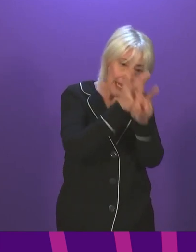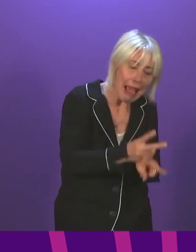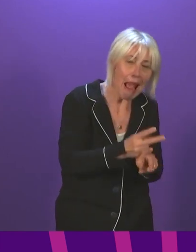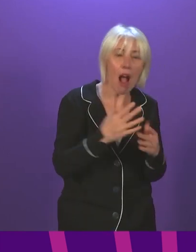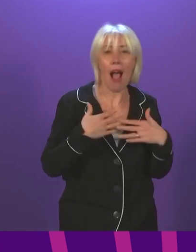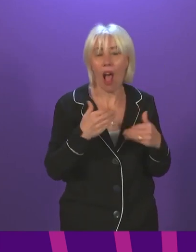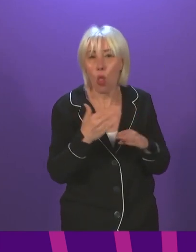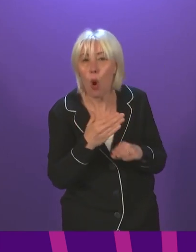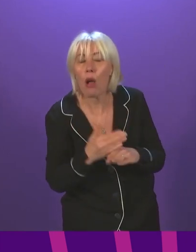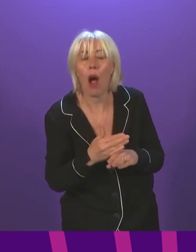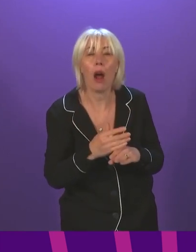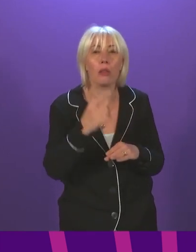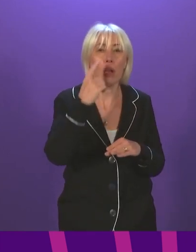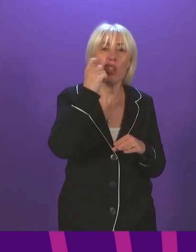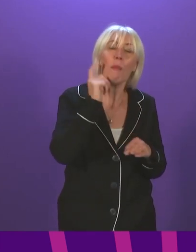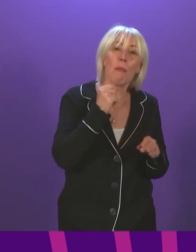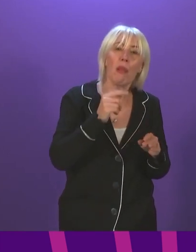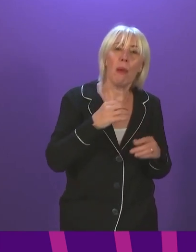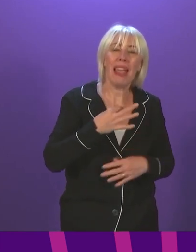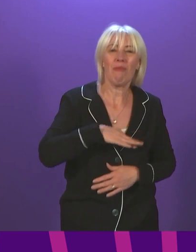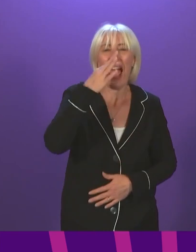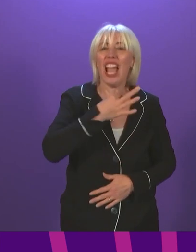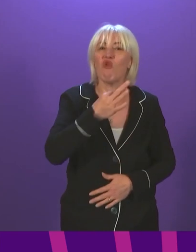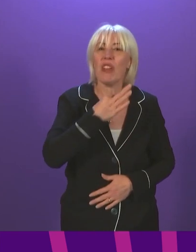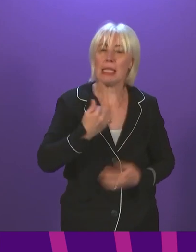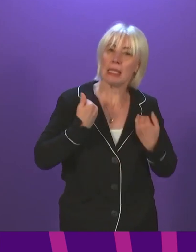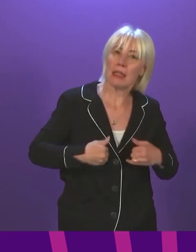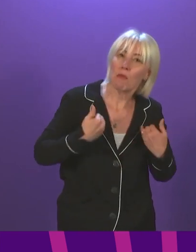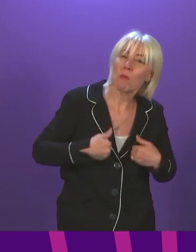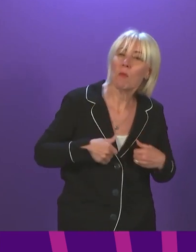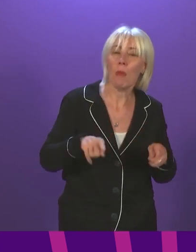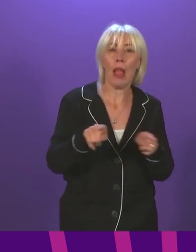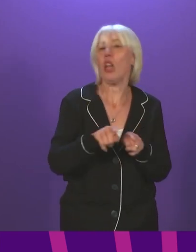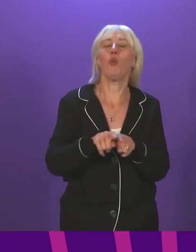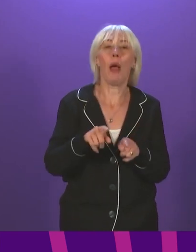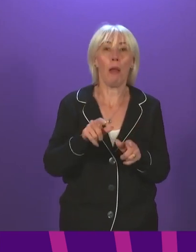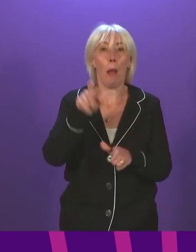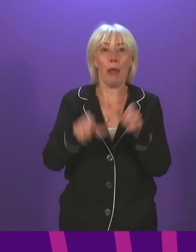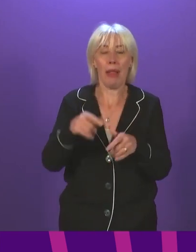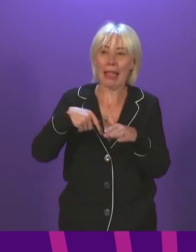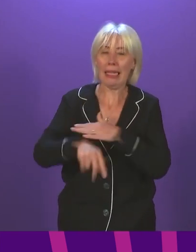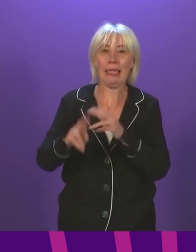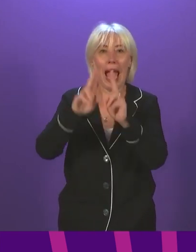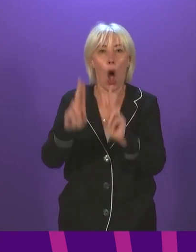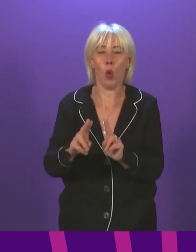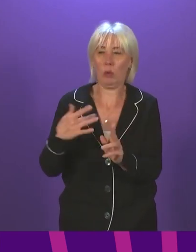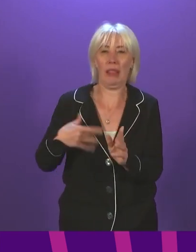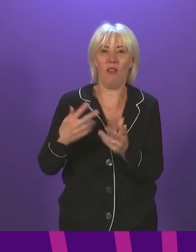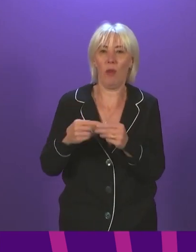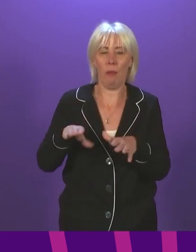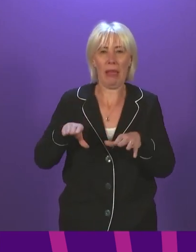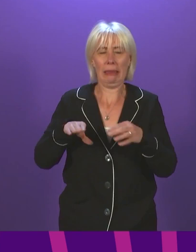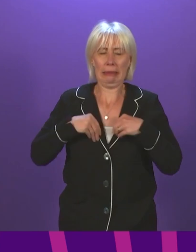certain health conditions that put them at higher risk and to adult household contacts of people with suppressed immune systems.